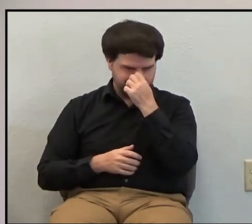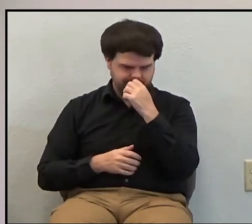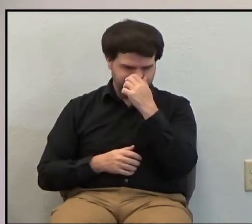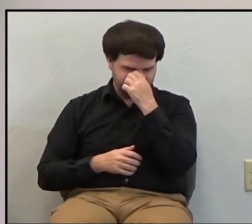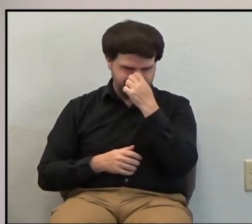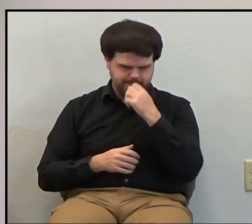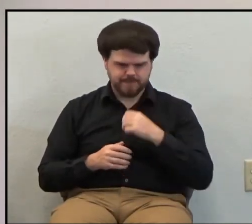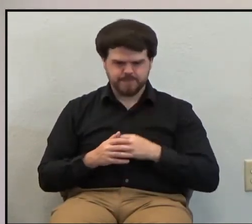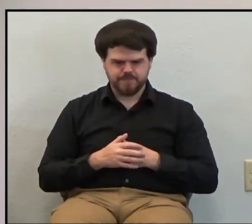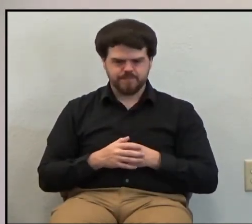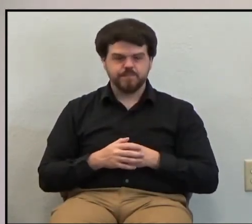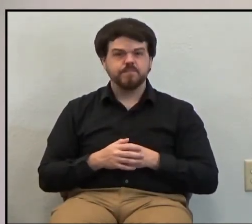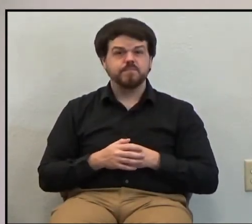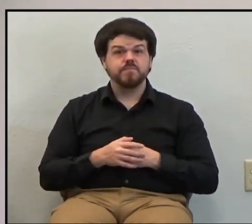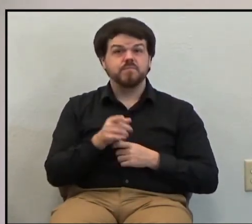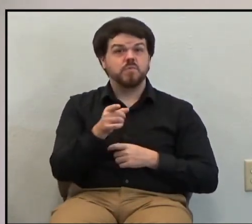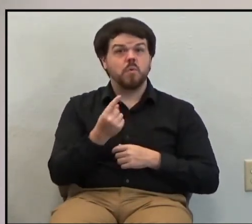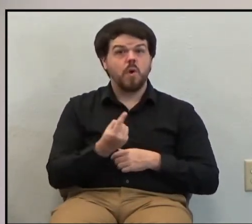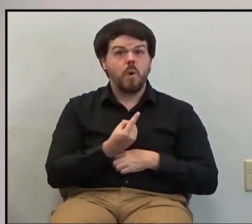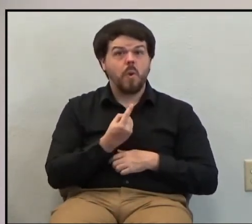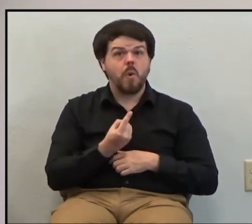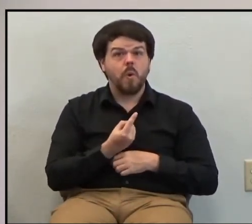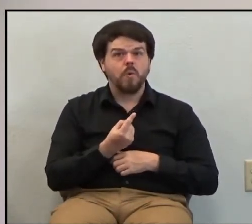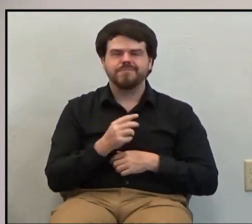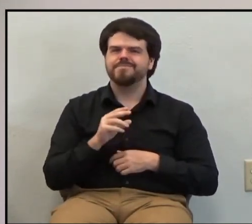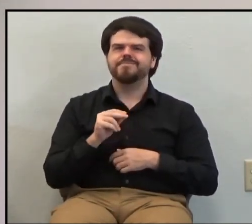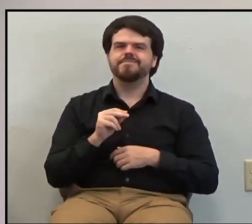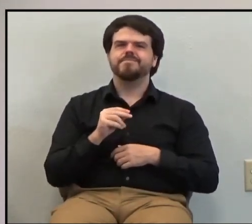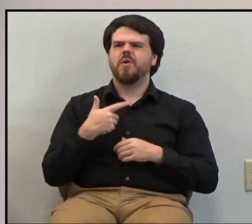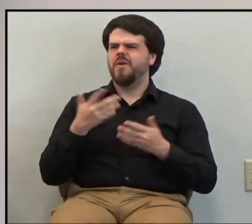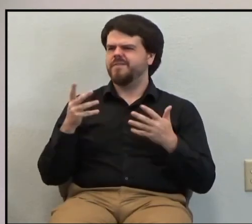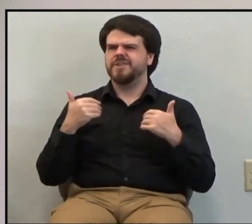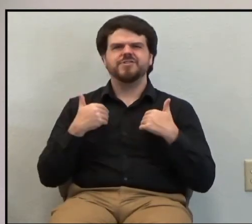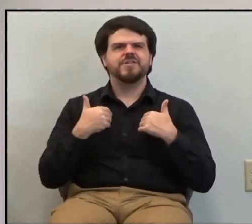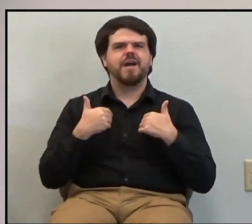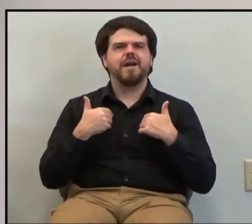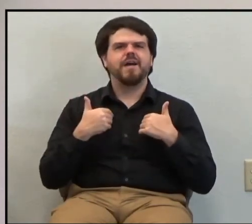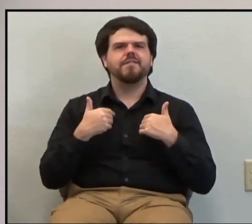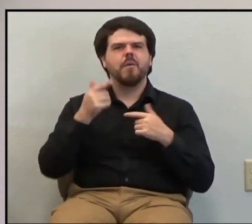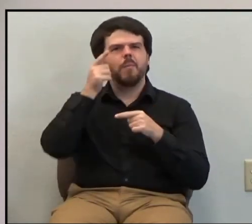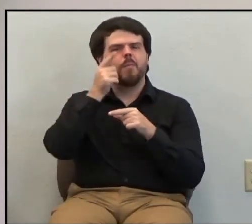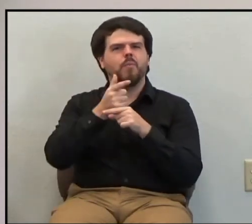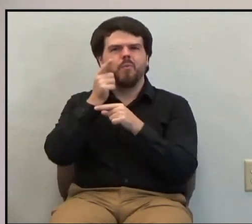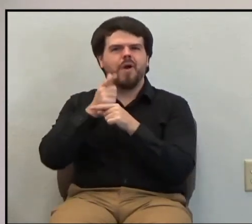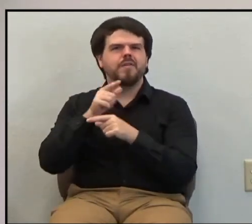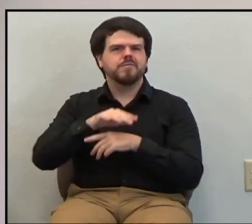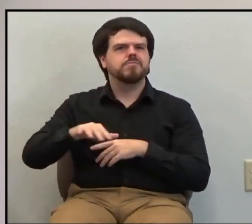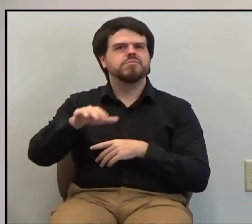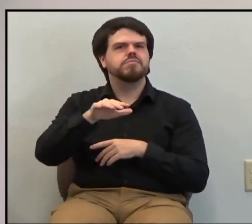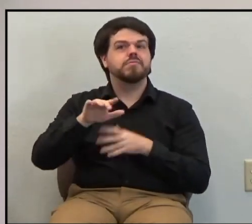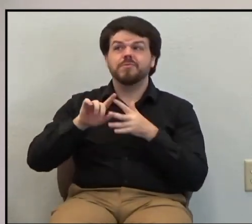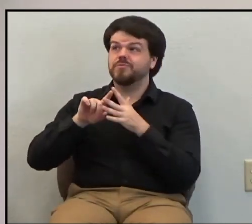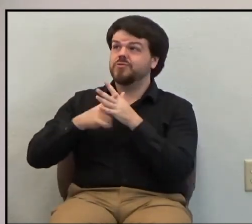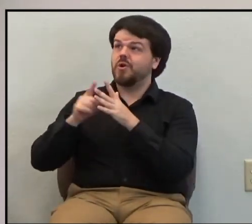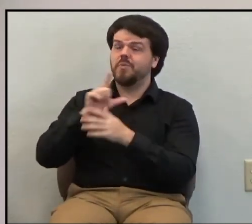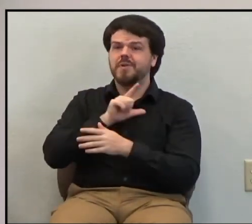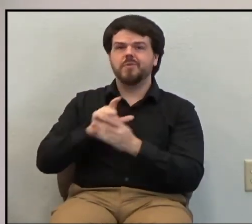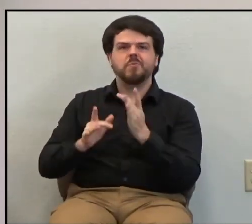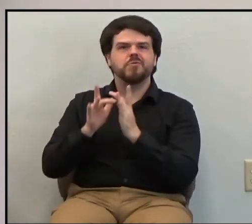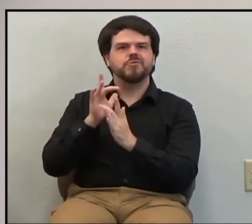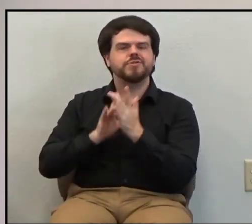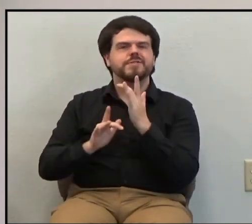supervision. But you won't be alone without supervision. There is a whole brotherhood with you, beginning with the Lord Jesus Christ.